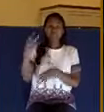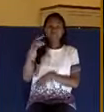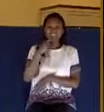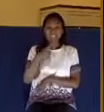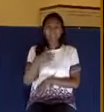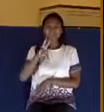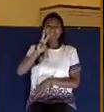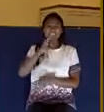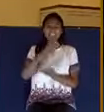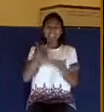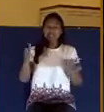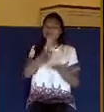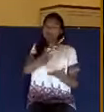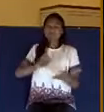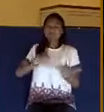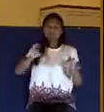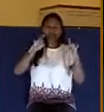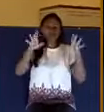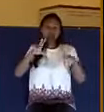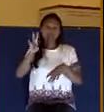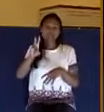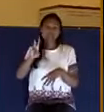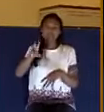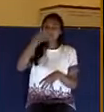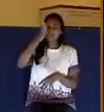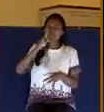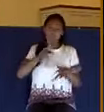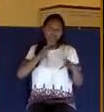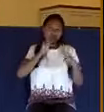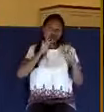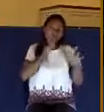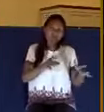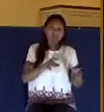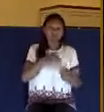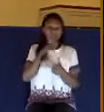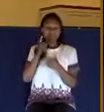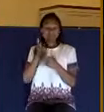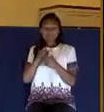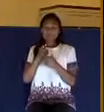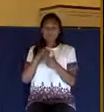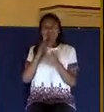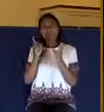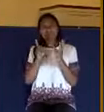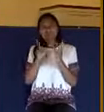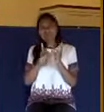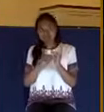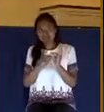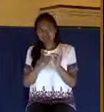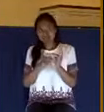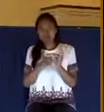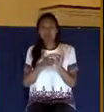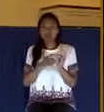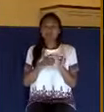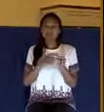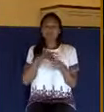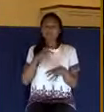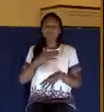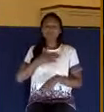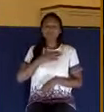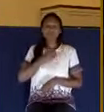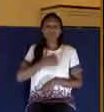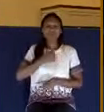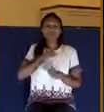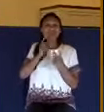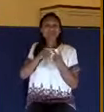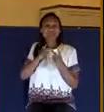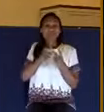Seven are an abomination. Number one on the list, a proud look. God hates it when someone looks in pride down